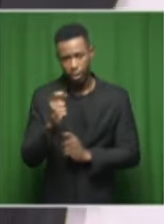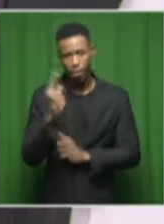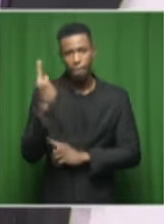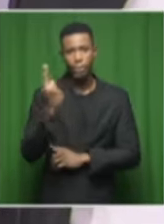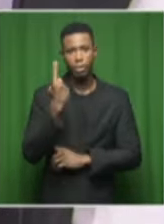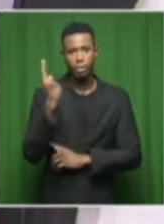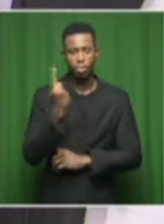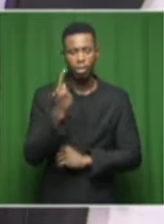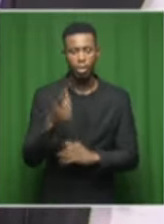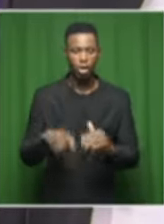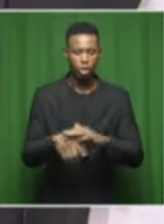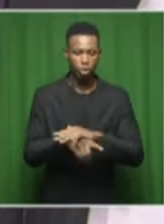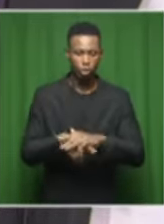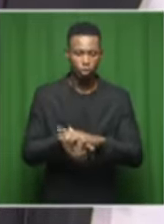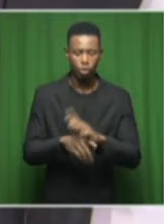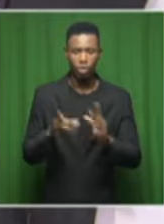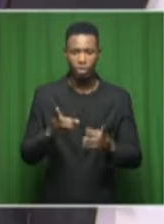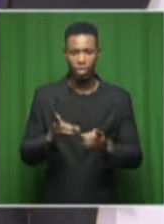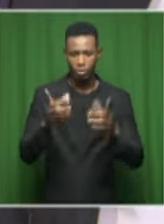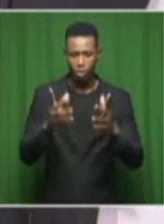the district direct, and the officials.